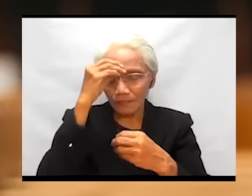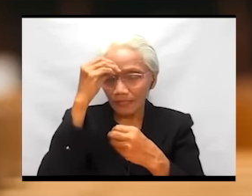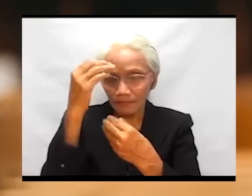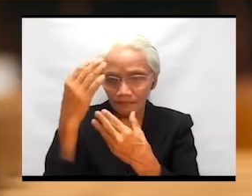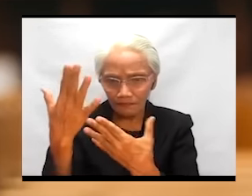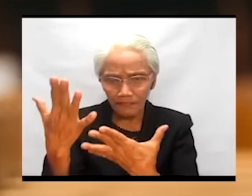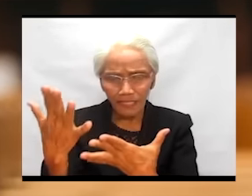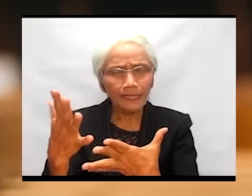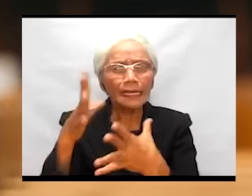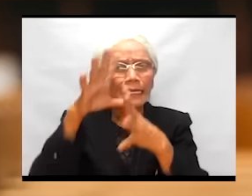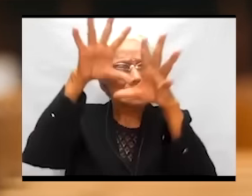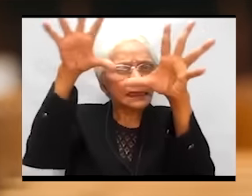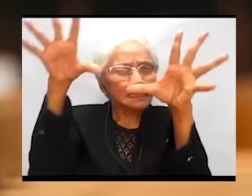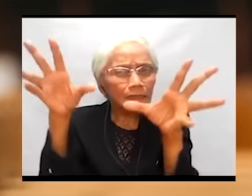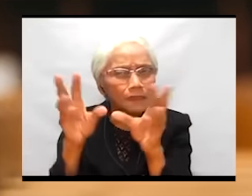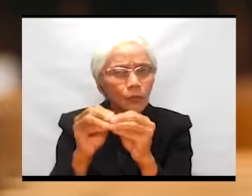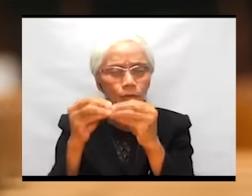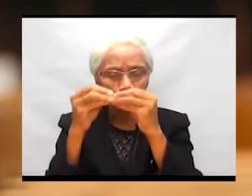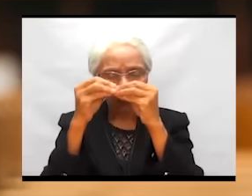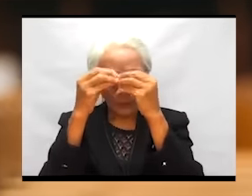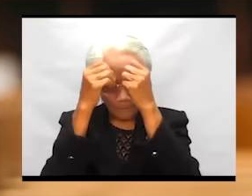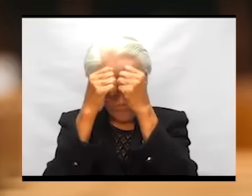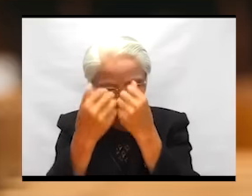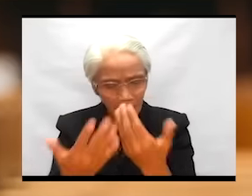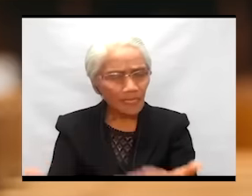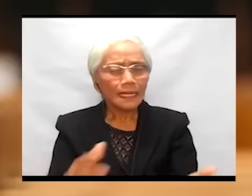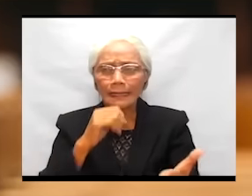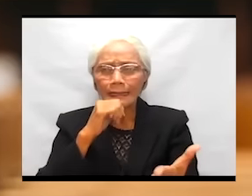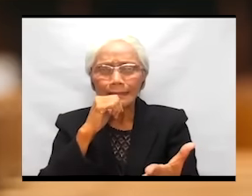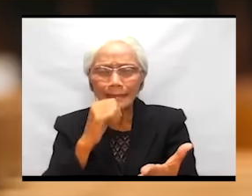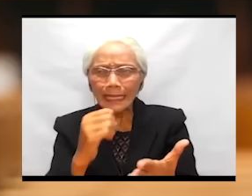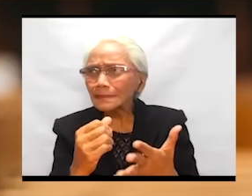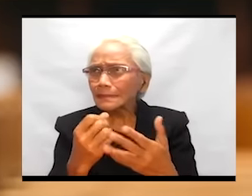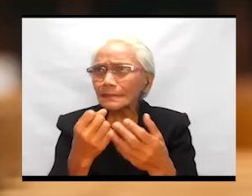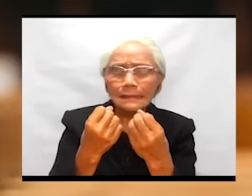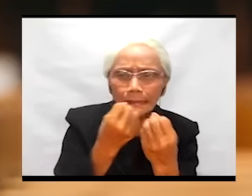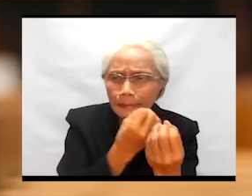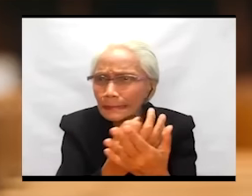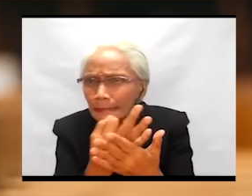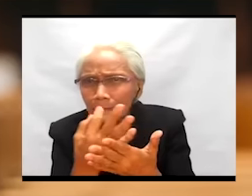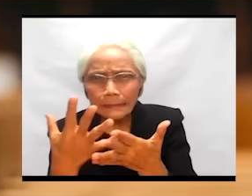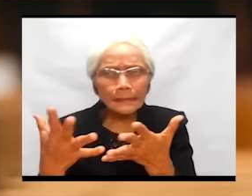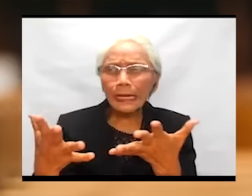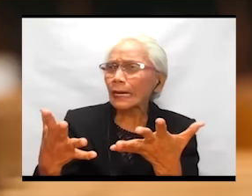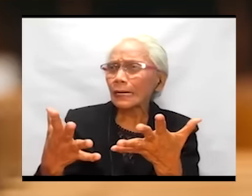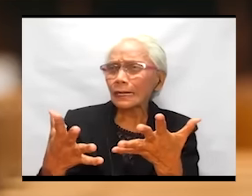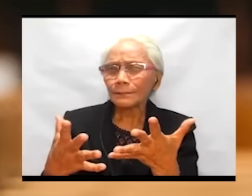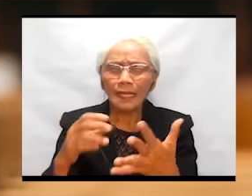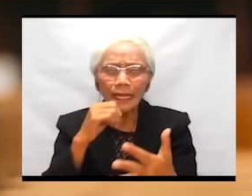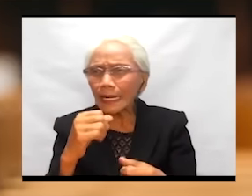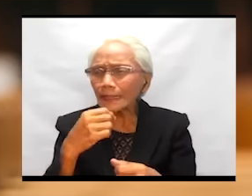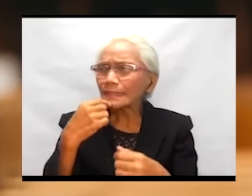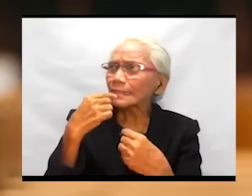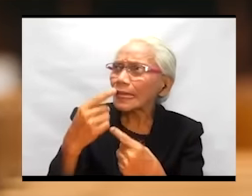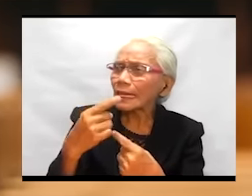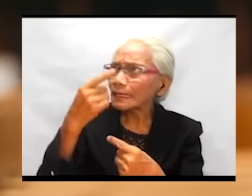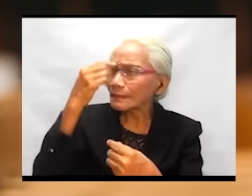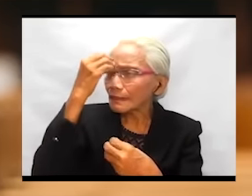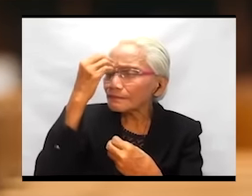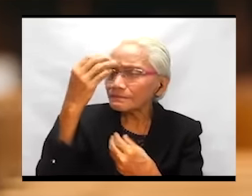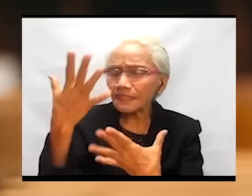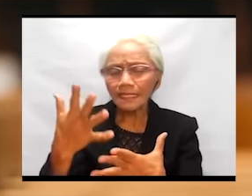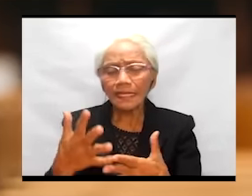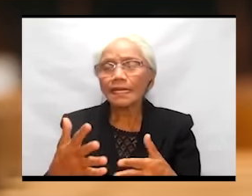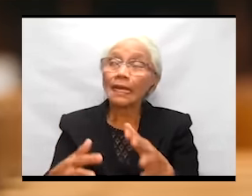hands of the Father, in total obedience, not counting the cost, not telling the